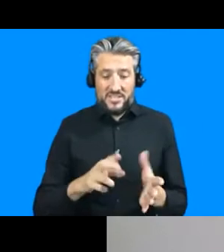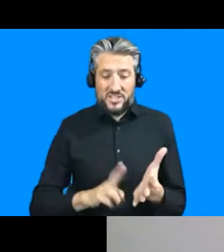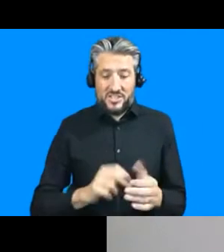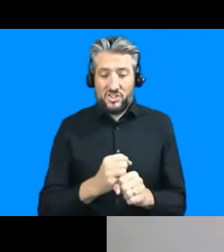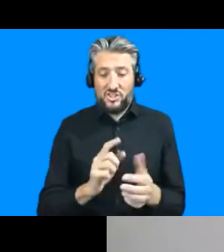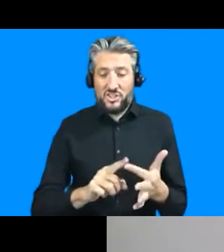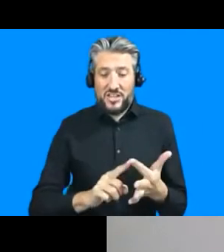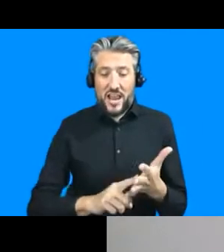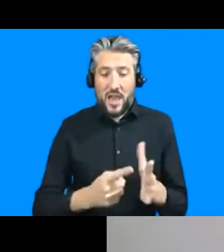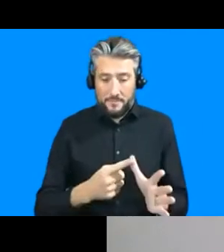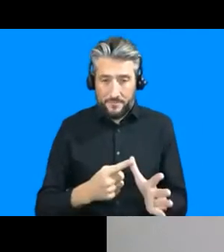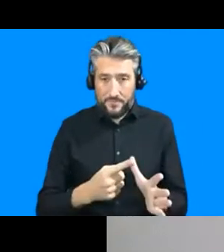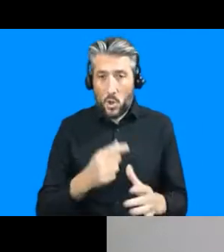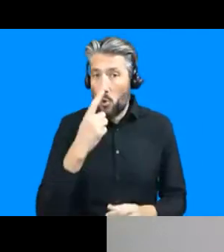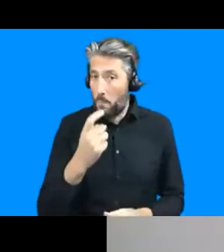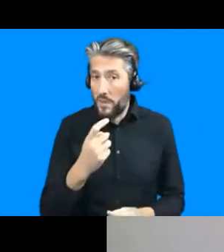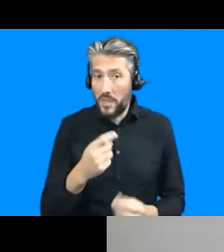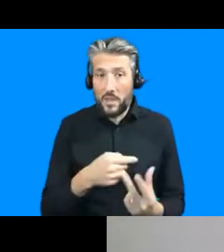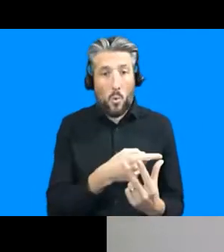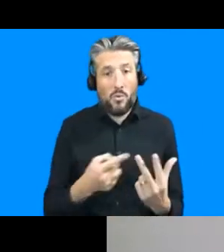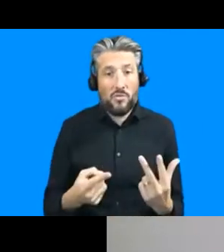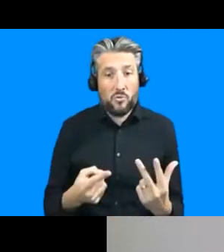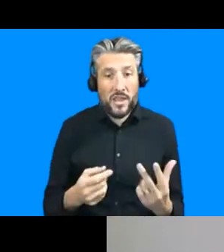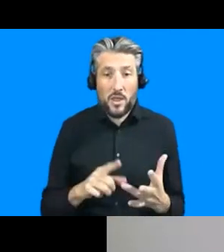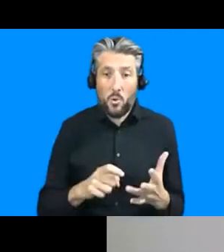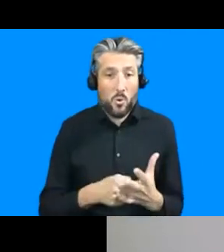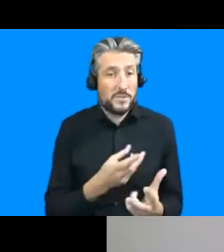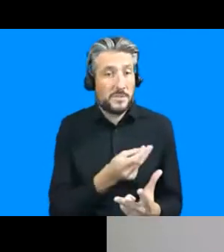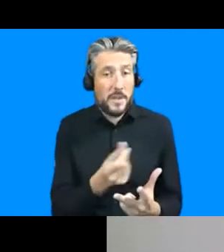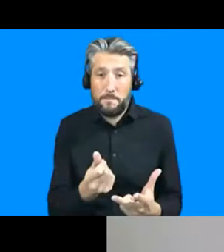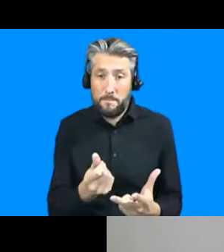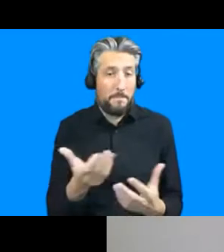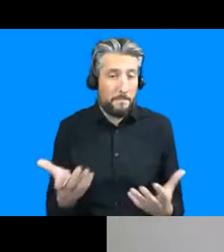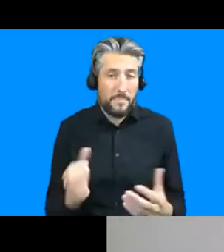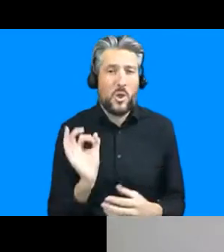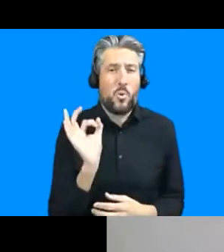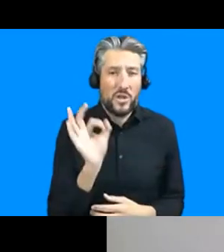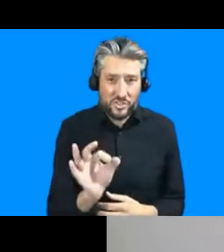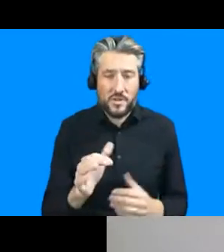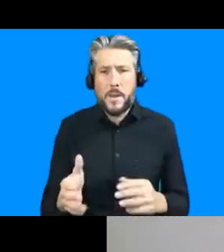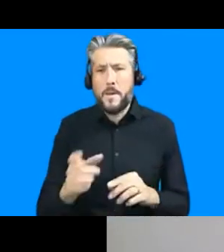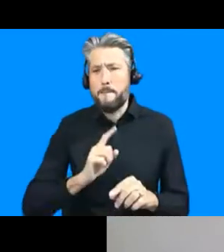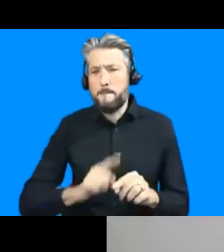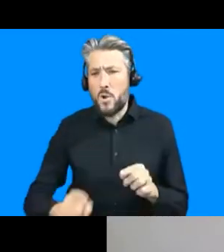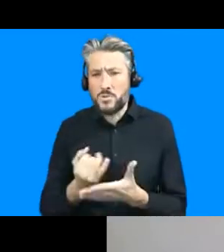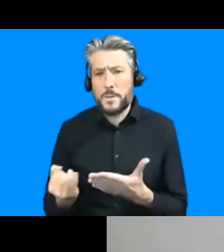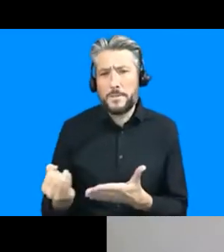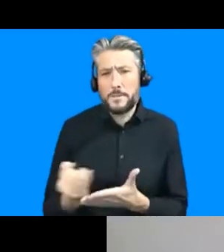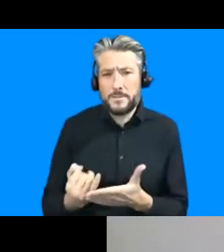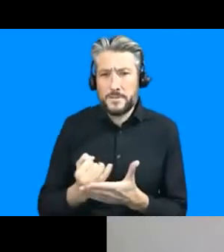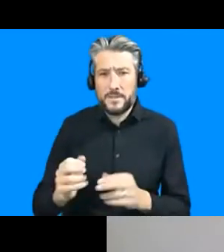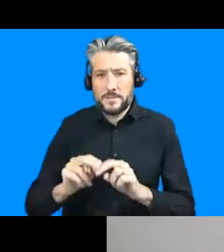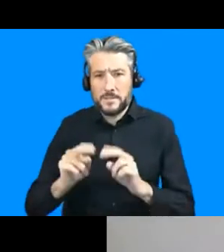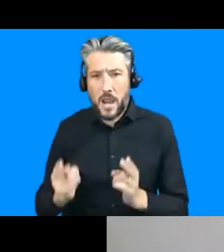to all of you or any of you um saying the majority of slum residents she says in south asia but perhaps